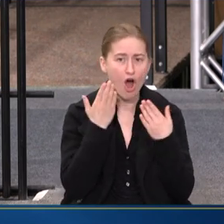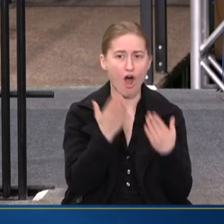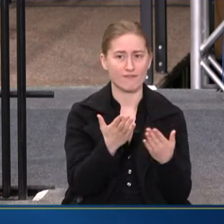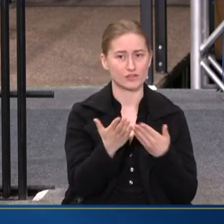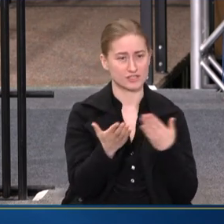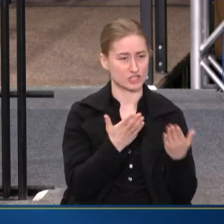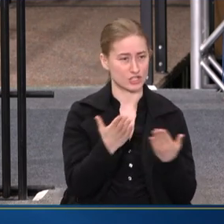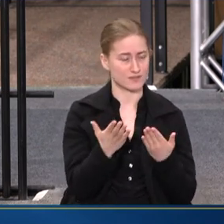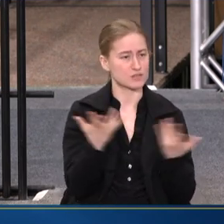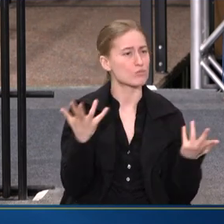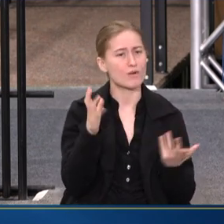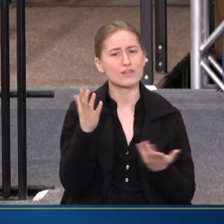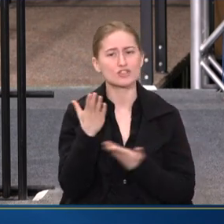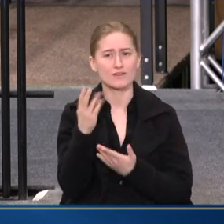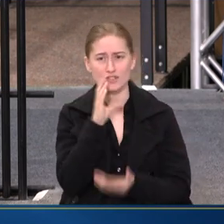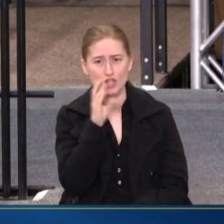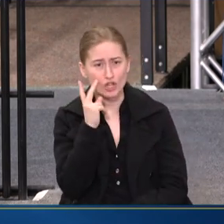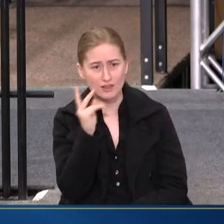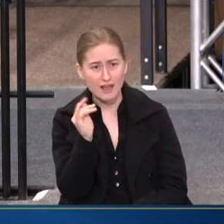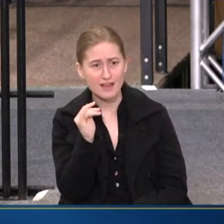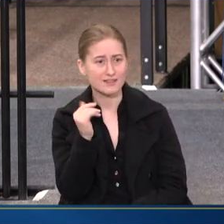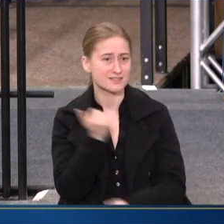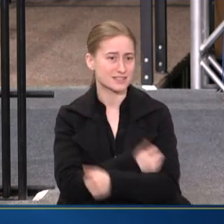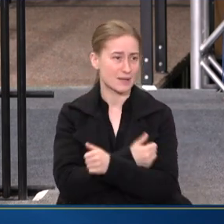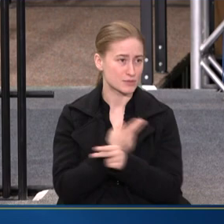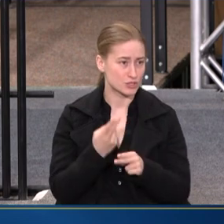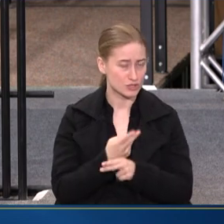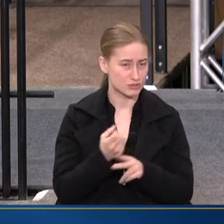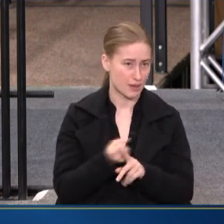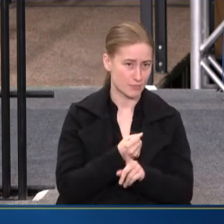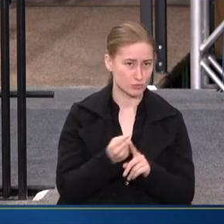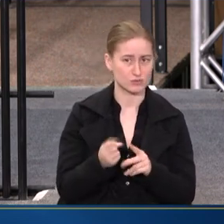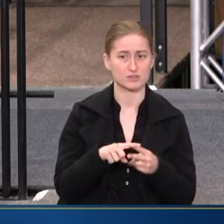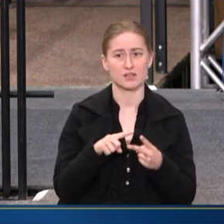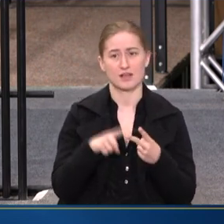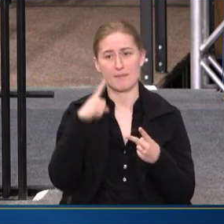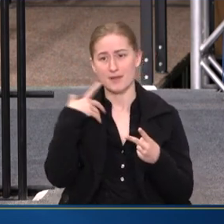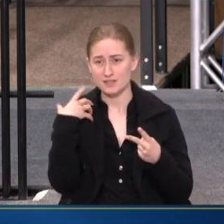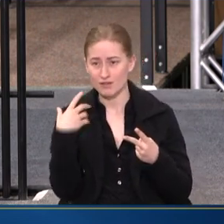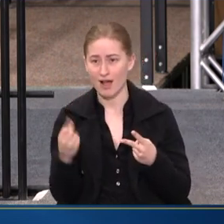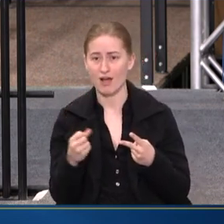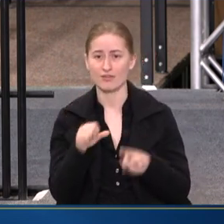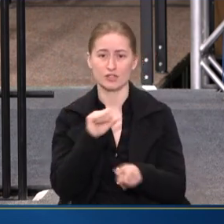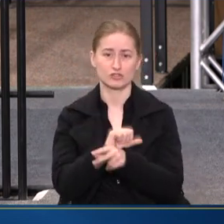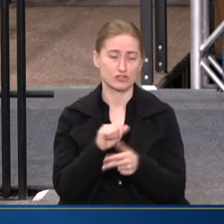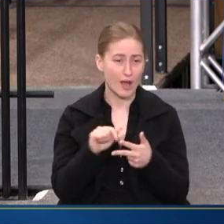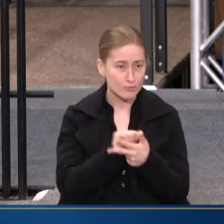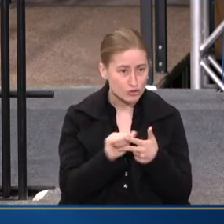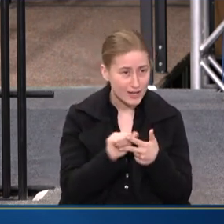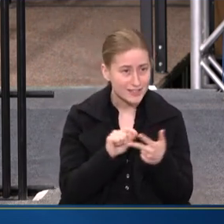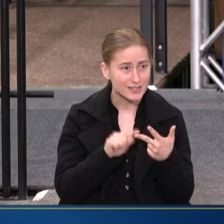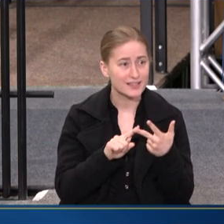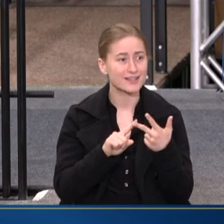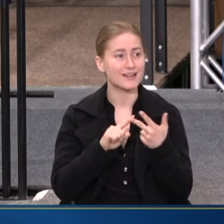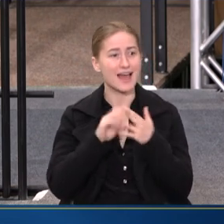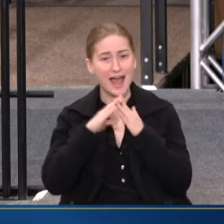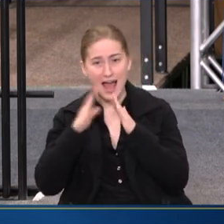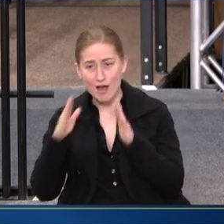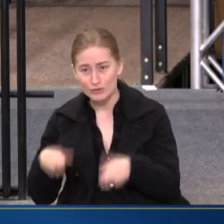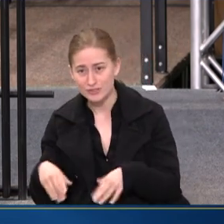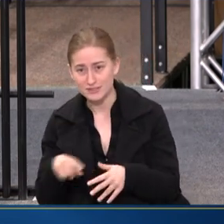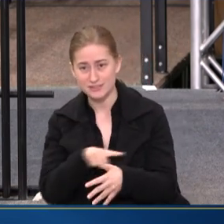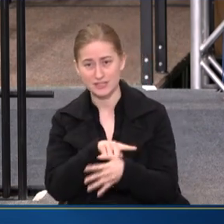And what do those services look like? For many, that's substance abuse, that's mental health, that's job training, that's housing,